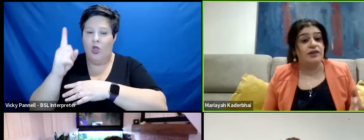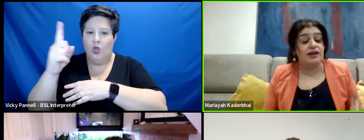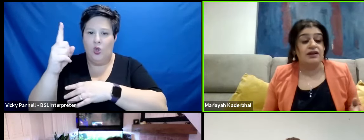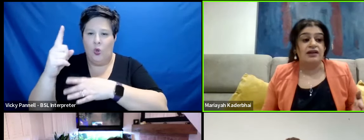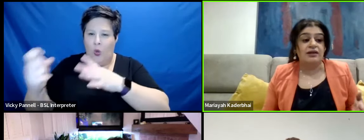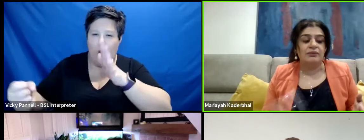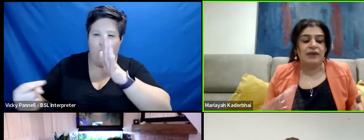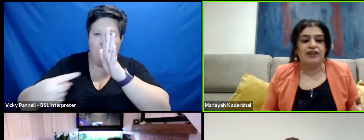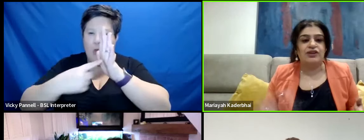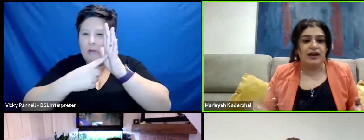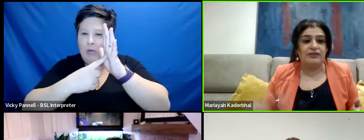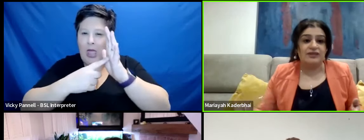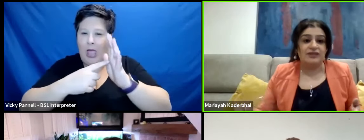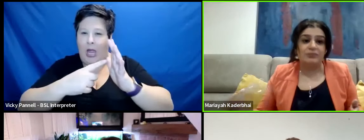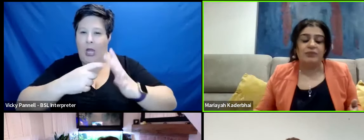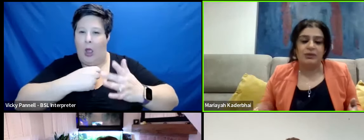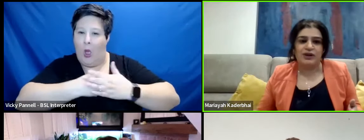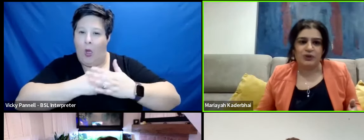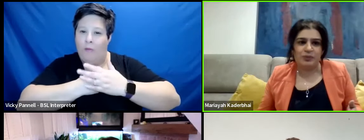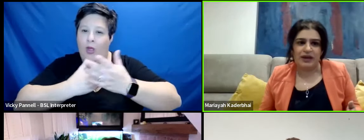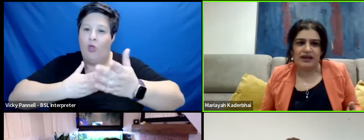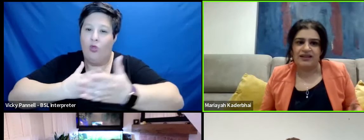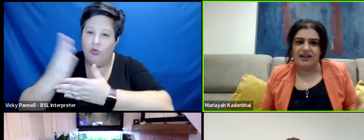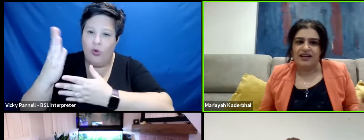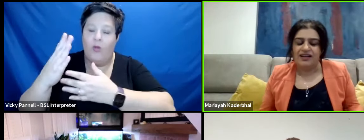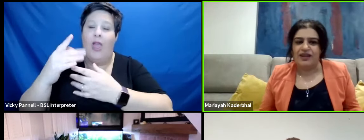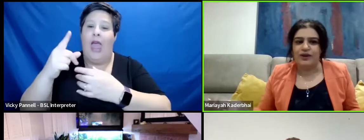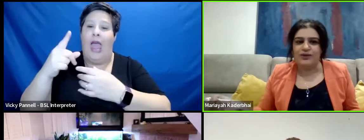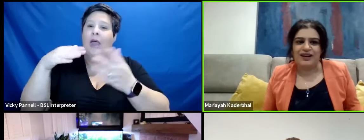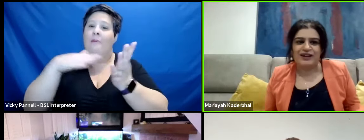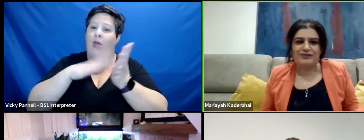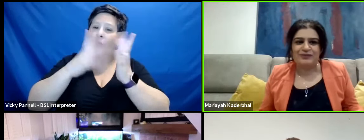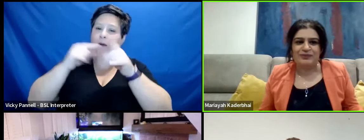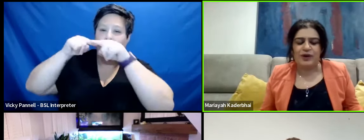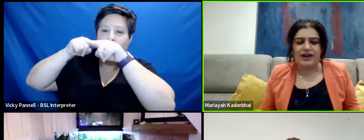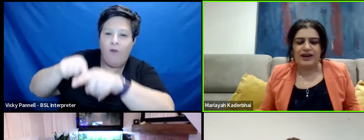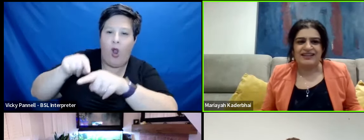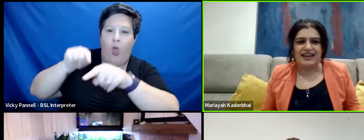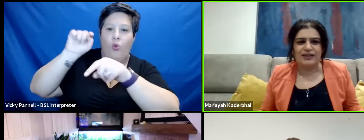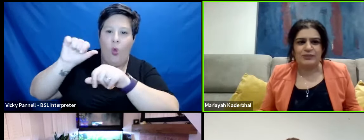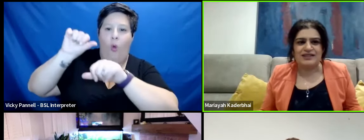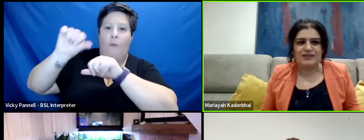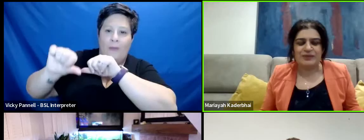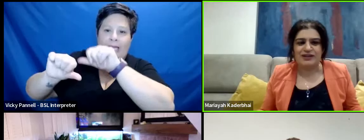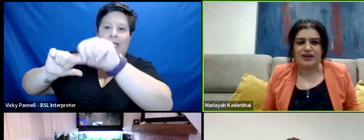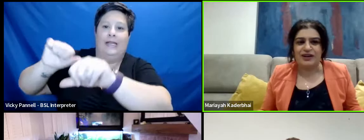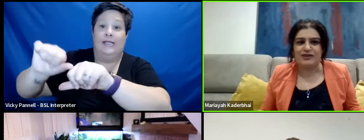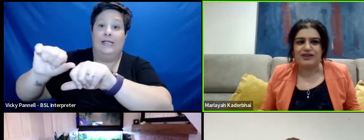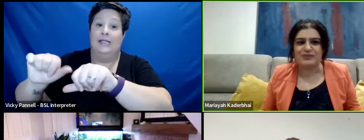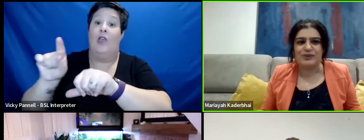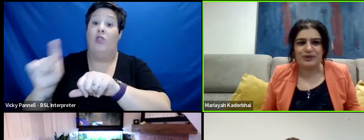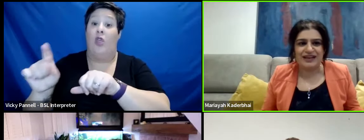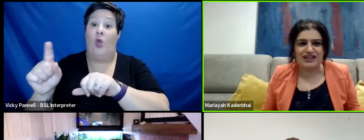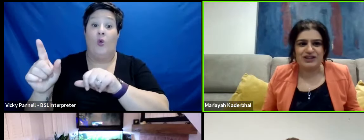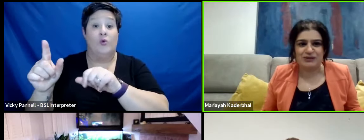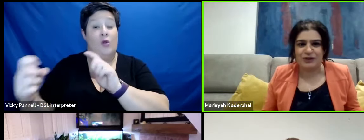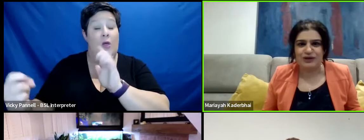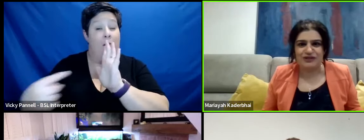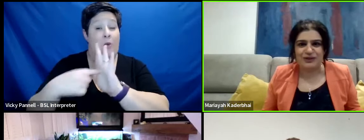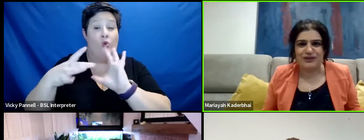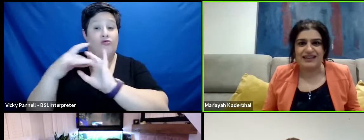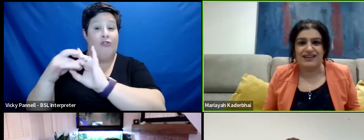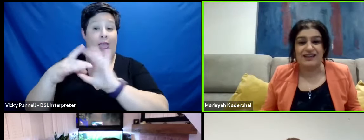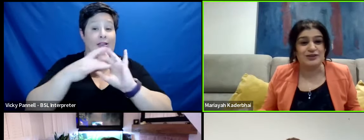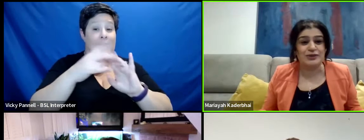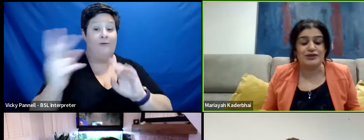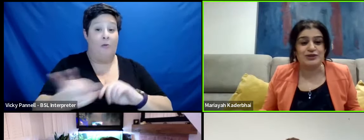of the film and then Matthew having to mimic your beat. Those kind of working together must have been kind of such important relationships for